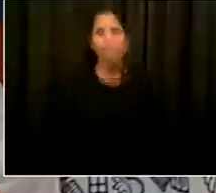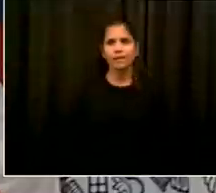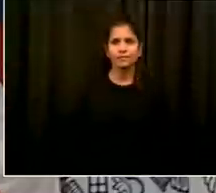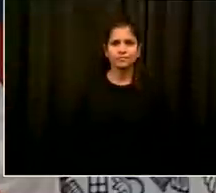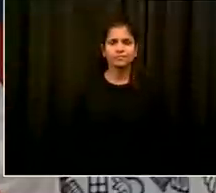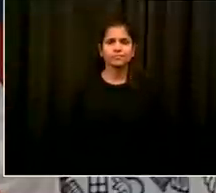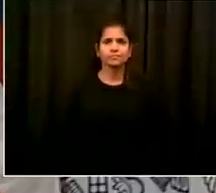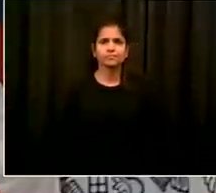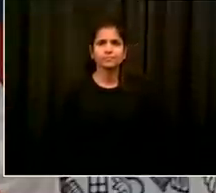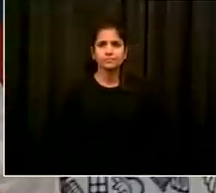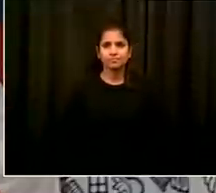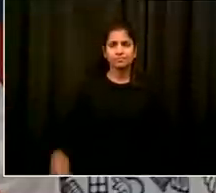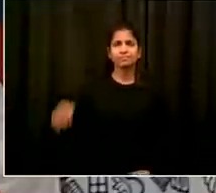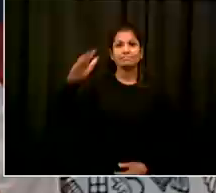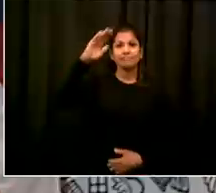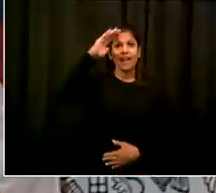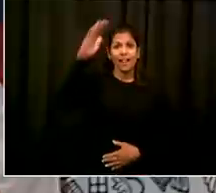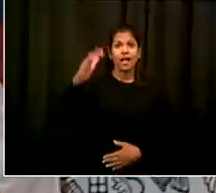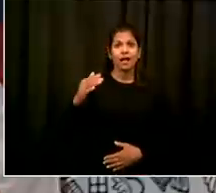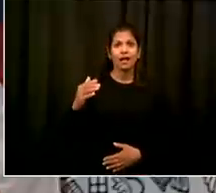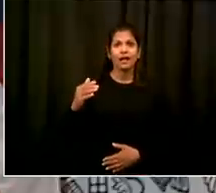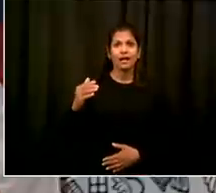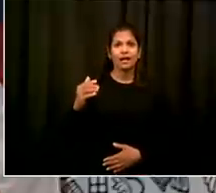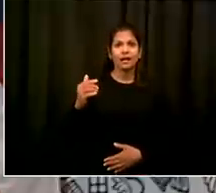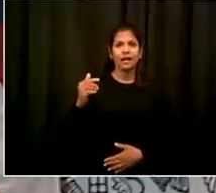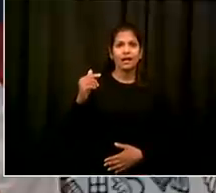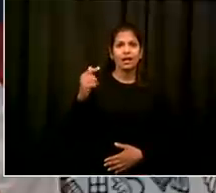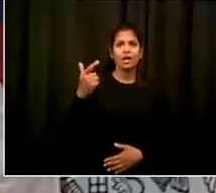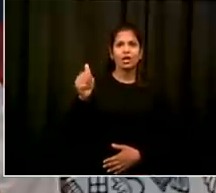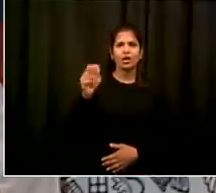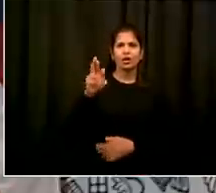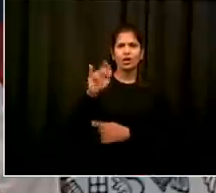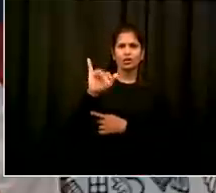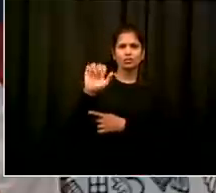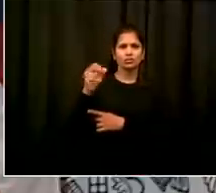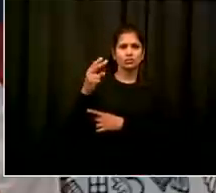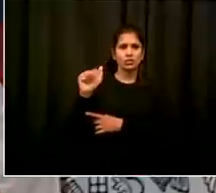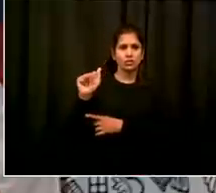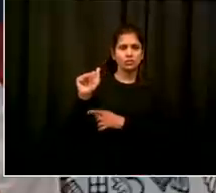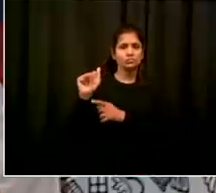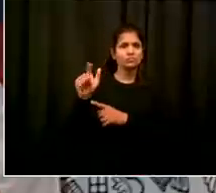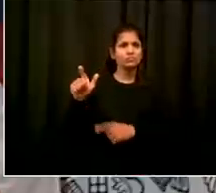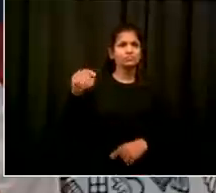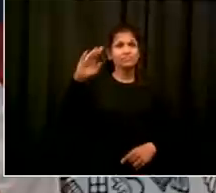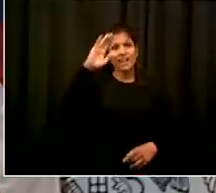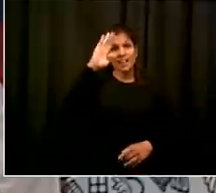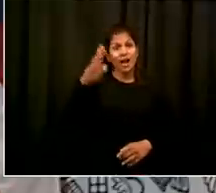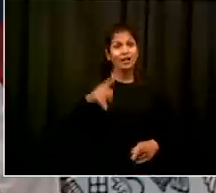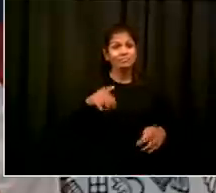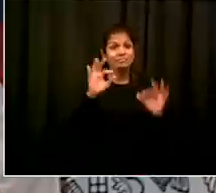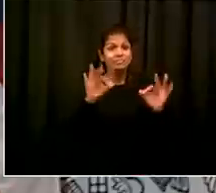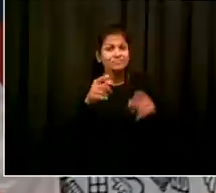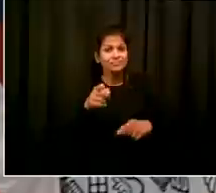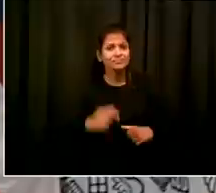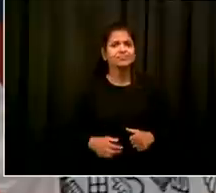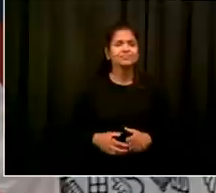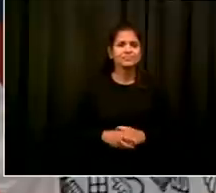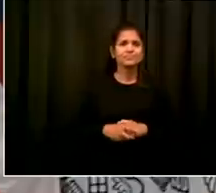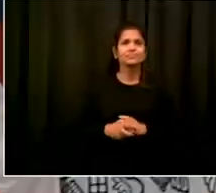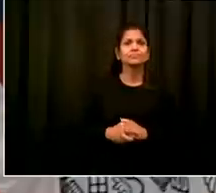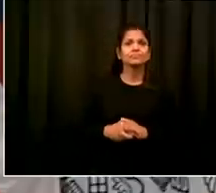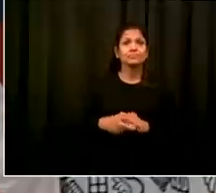been great to be back um so listen mr mayor we did a story the other day on how cyclists and pedestrians are terrified